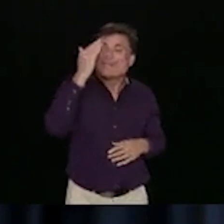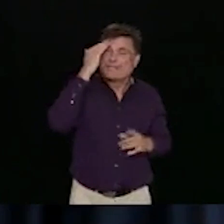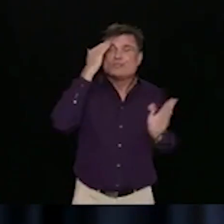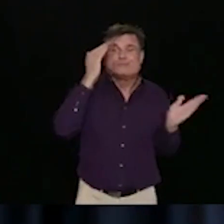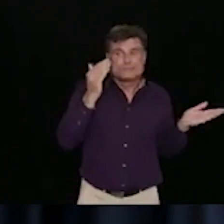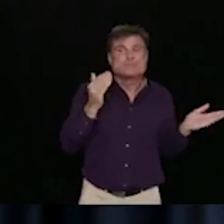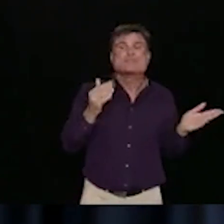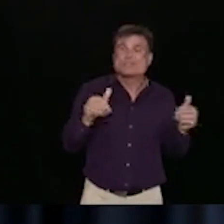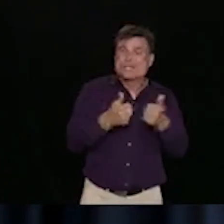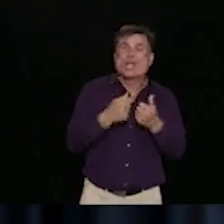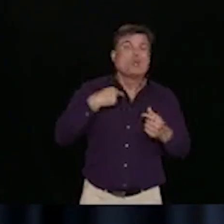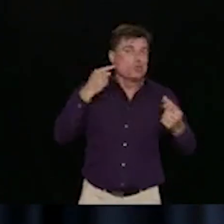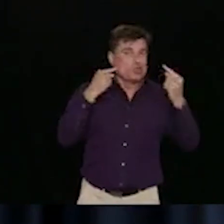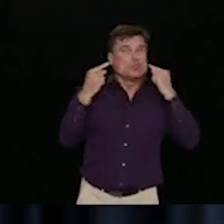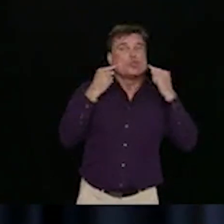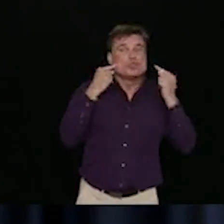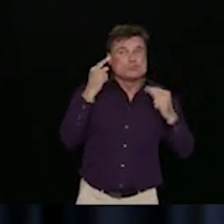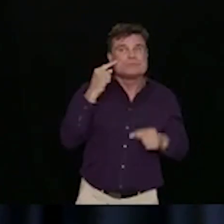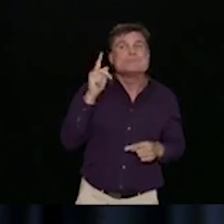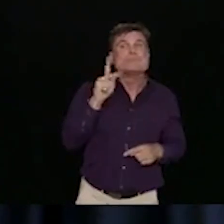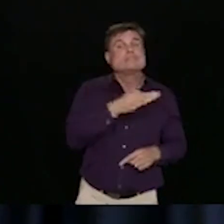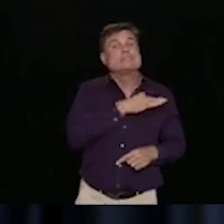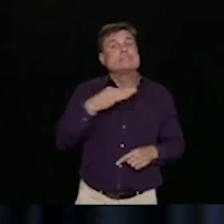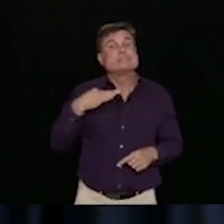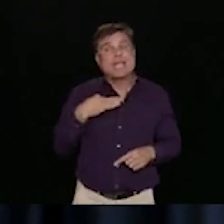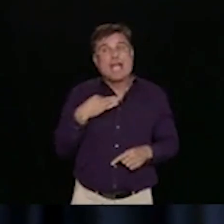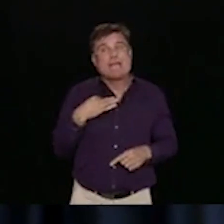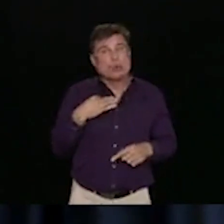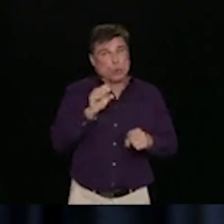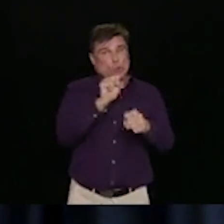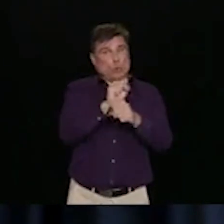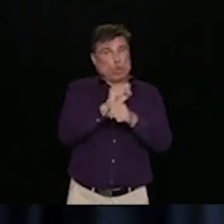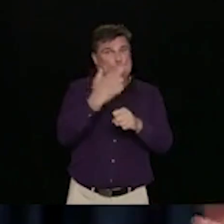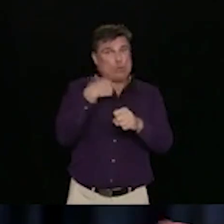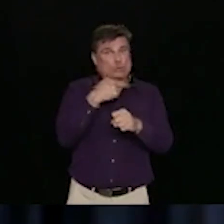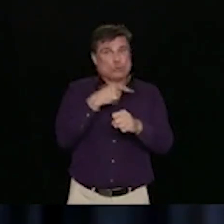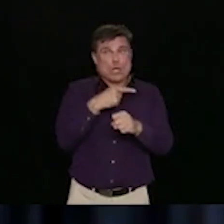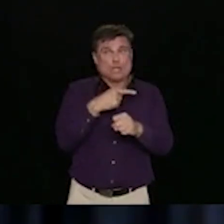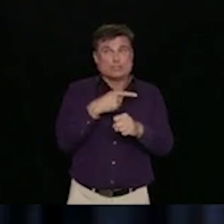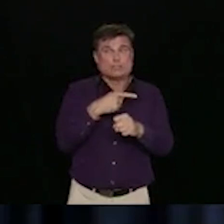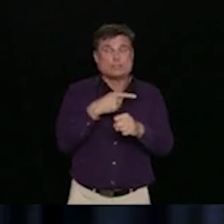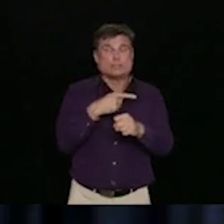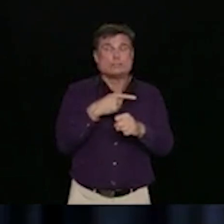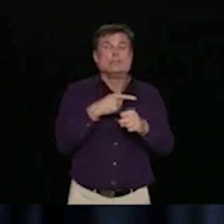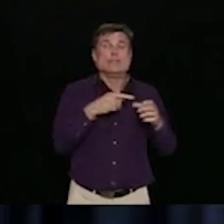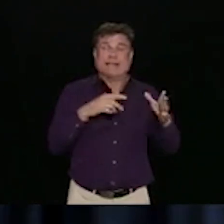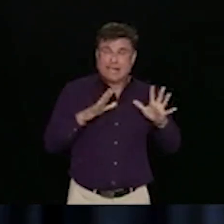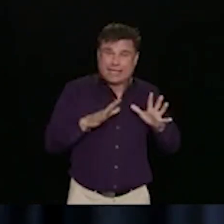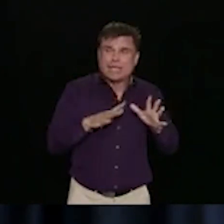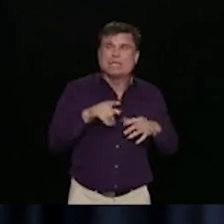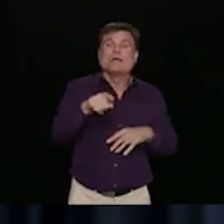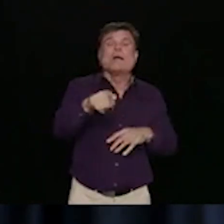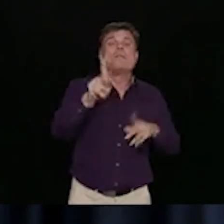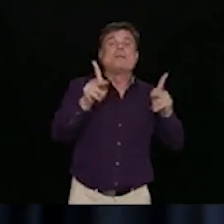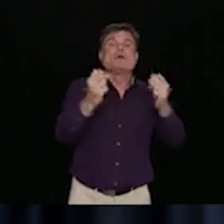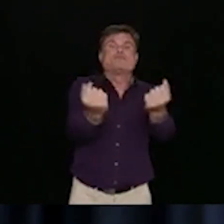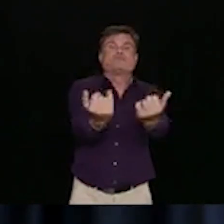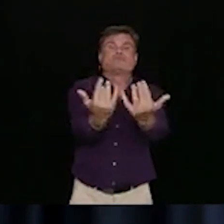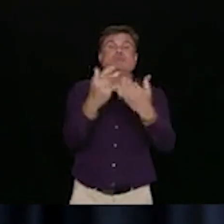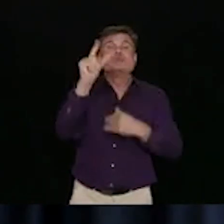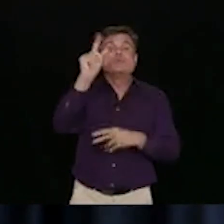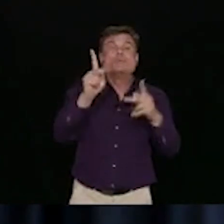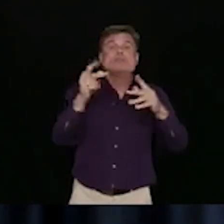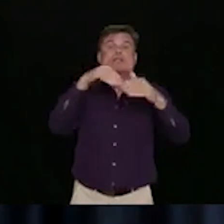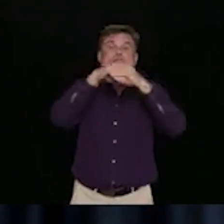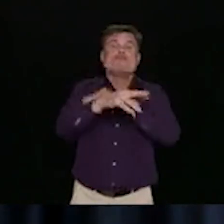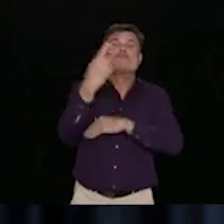this. know, where people come in with a group of 20 and want to sit at several tables together. You know, that is a risk